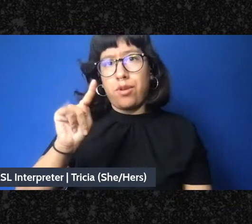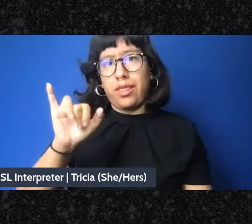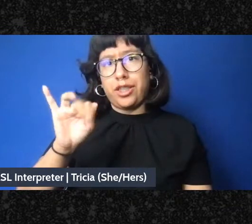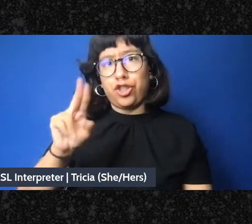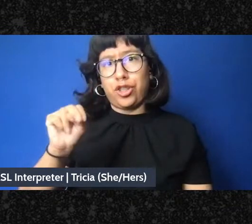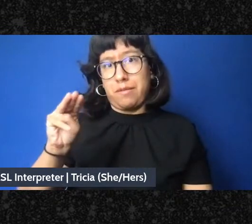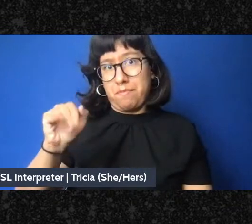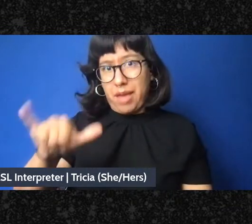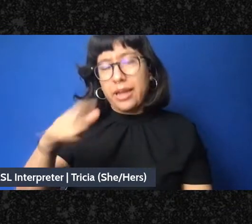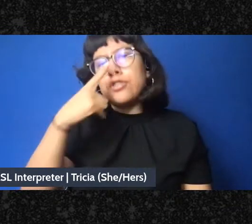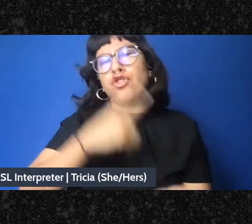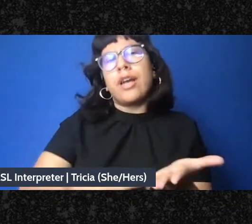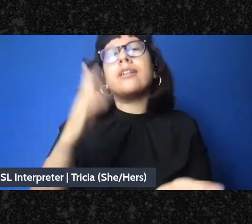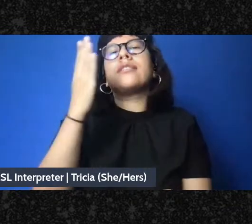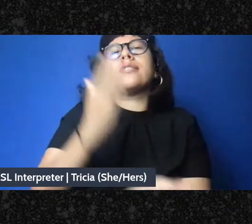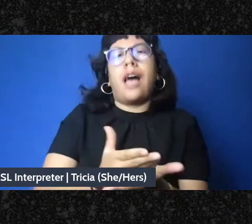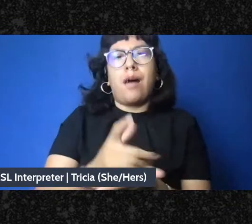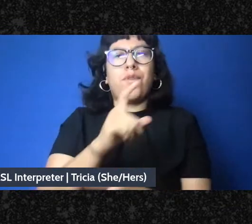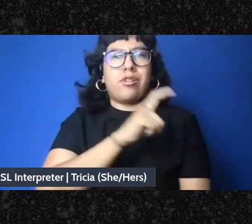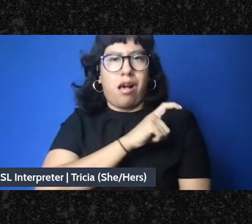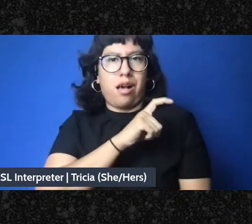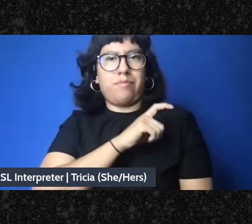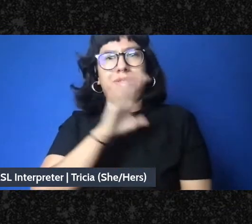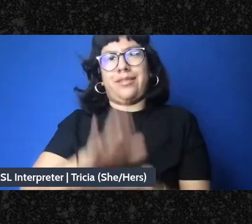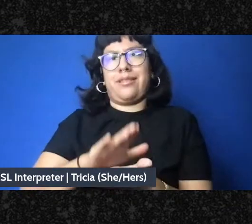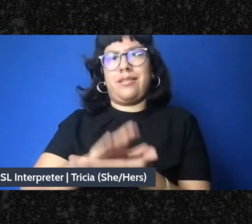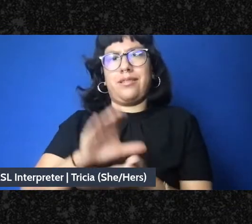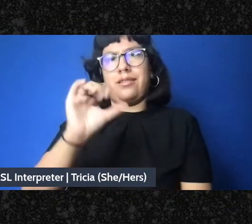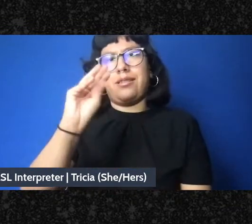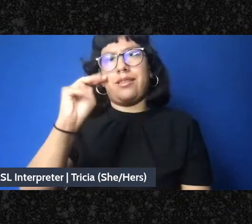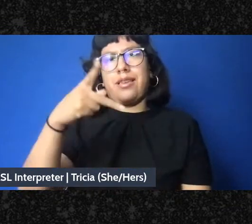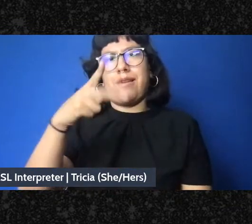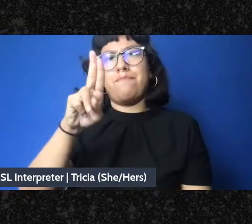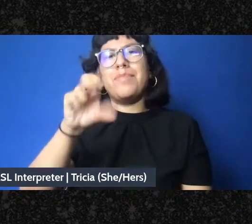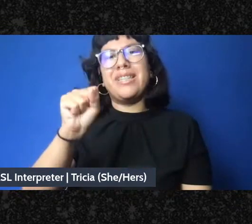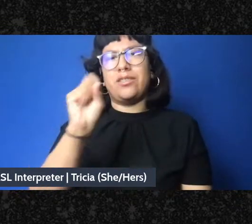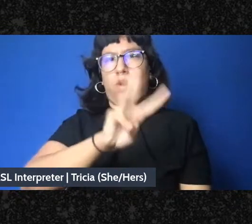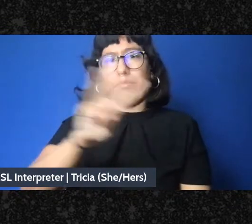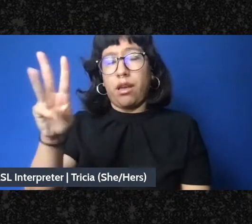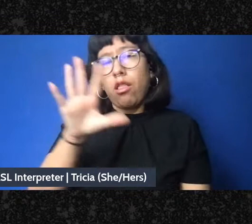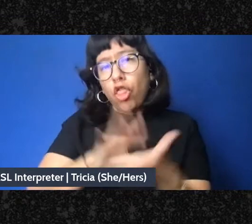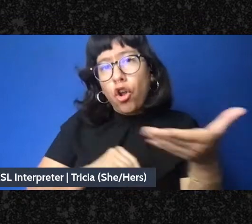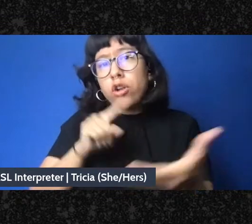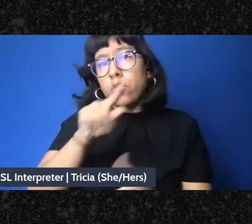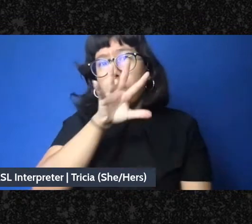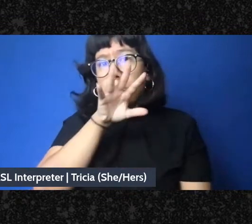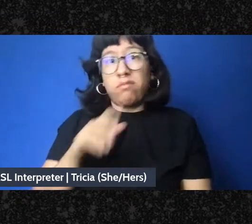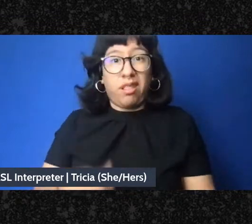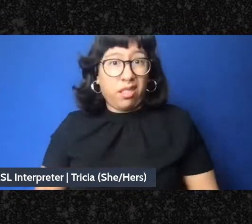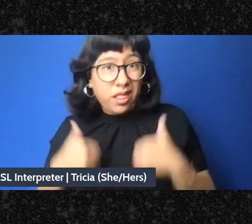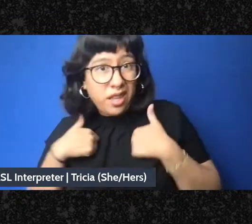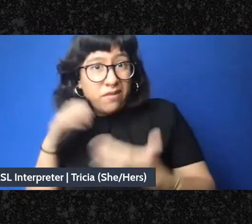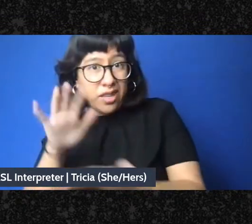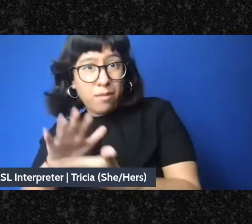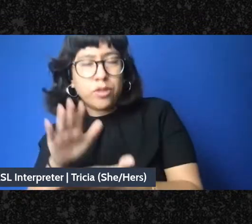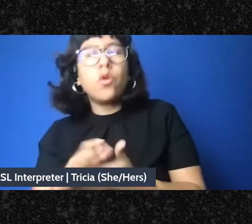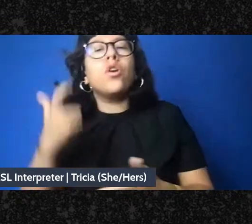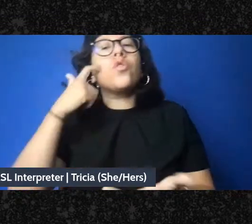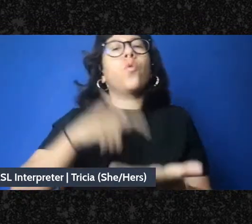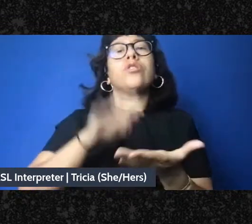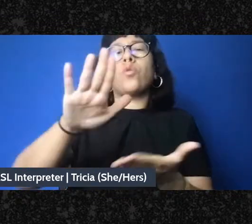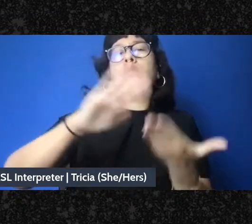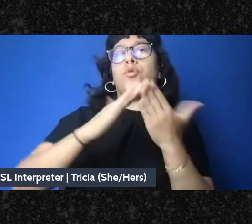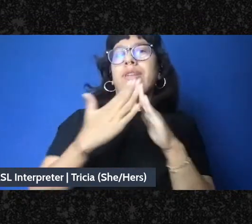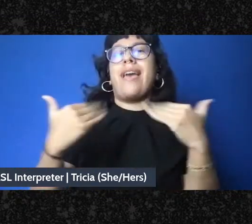CopsOffCampusCoalition.com website and learn more about it. And if you are on a campus or live in a neighborhood in which a campus has